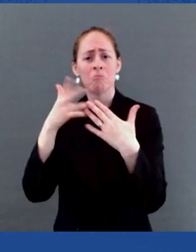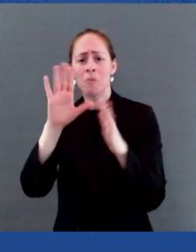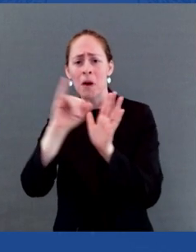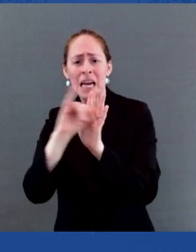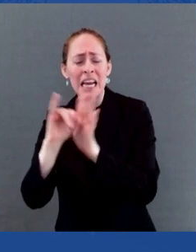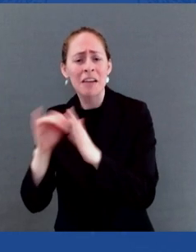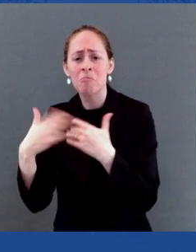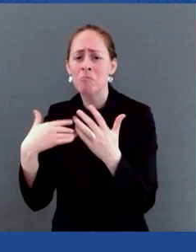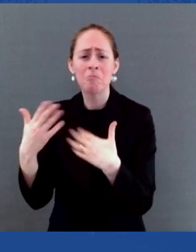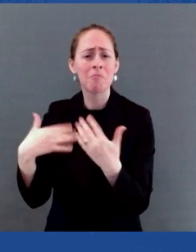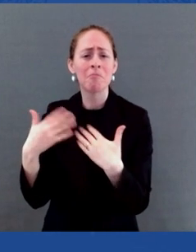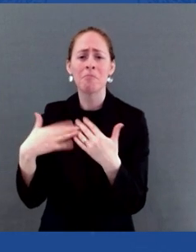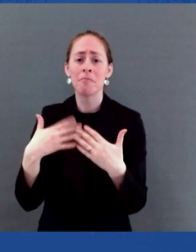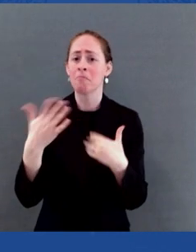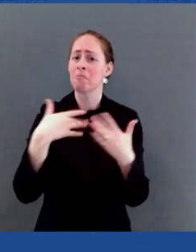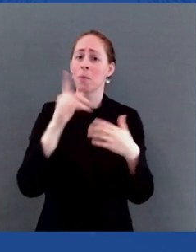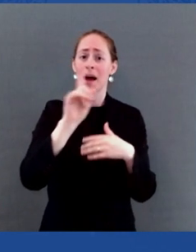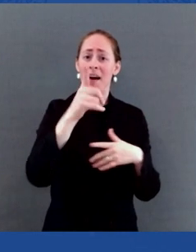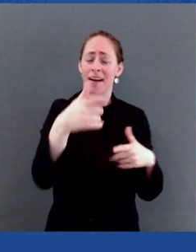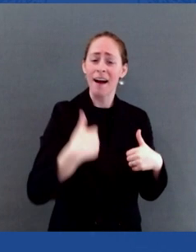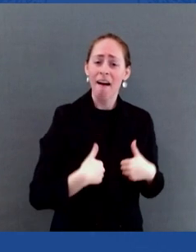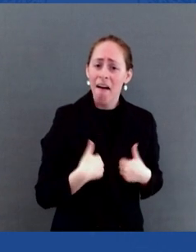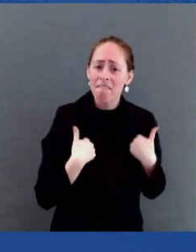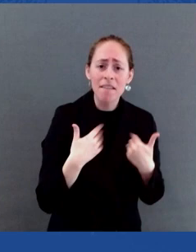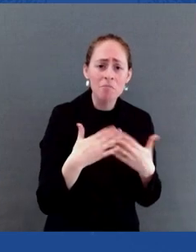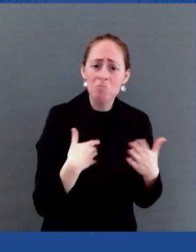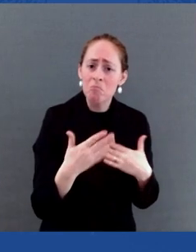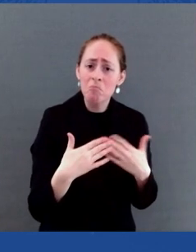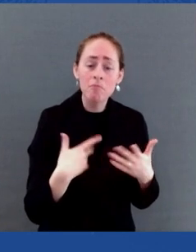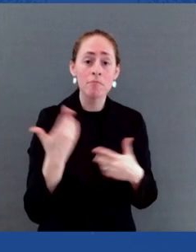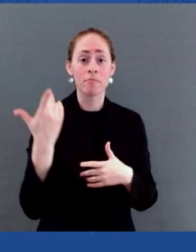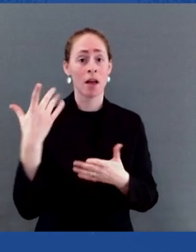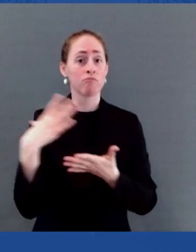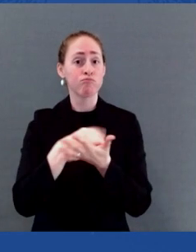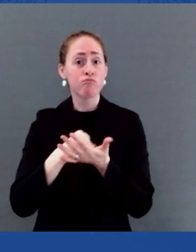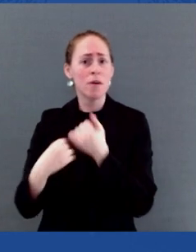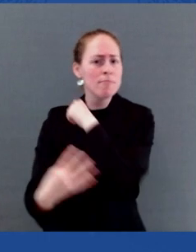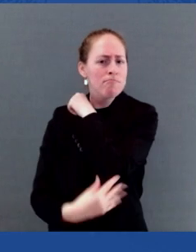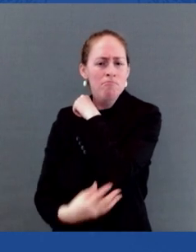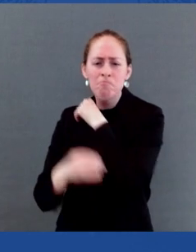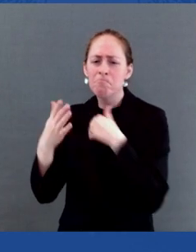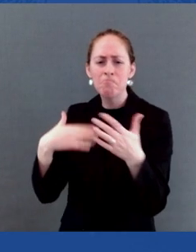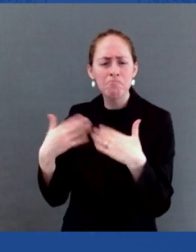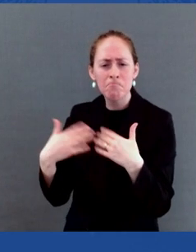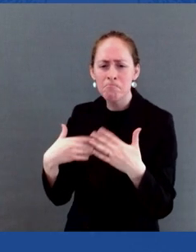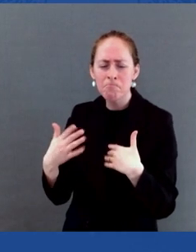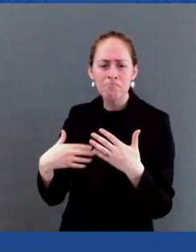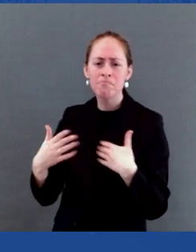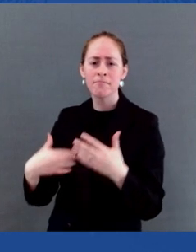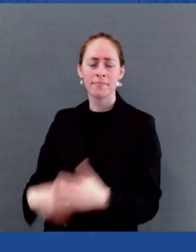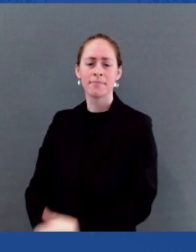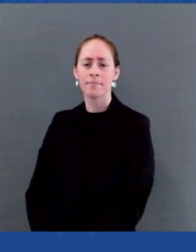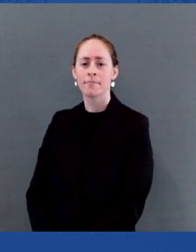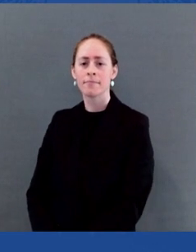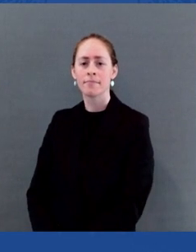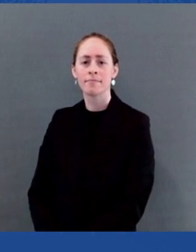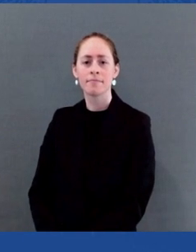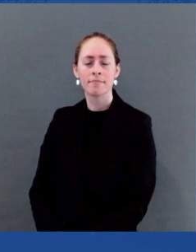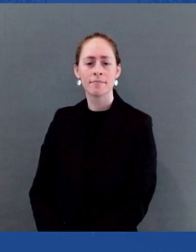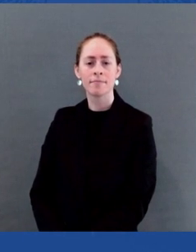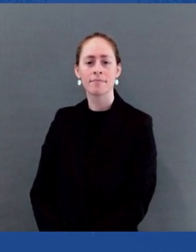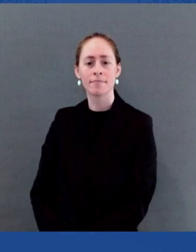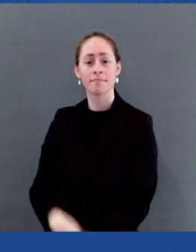or how much money you make, or how you respond to how — we have to respond across the board to HIV epidemic everywhere,